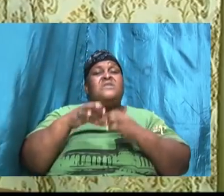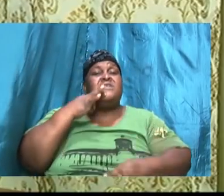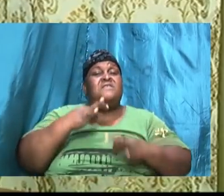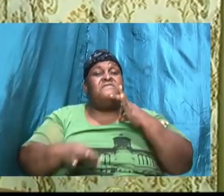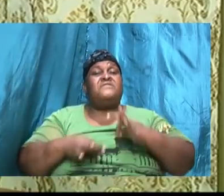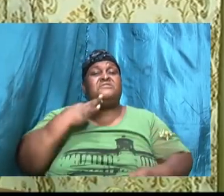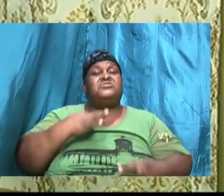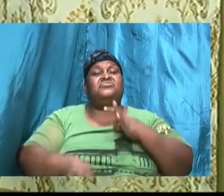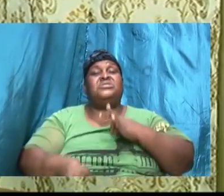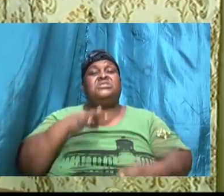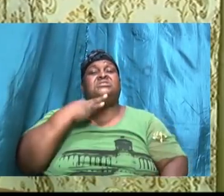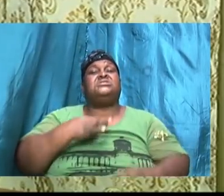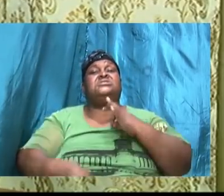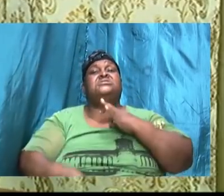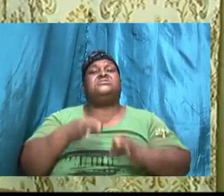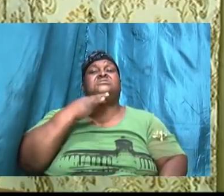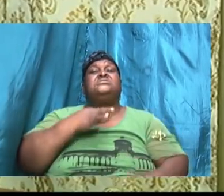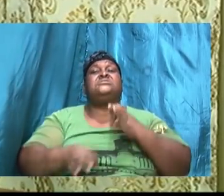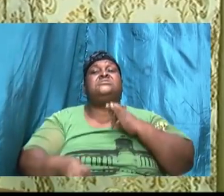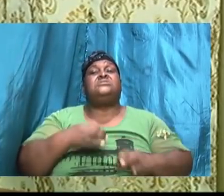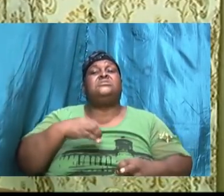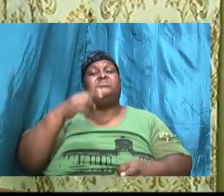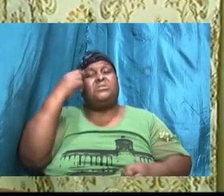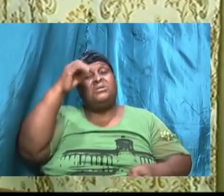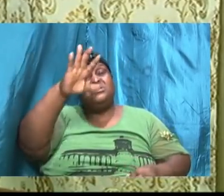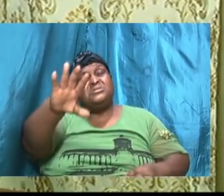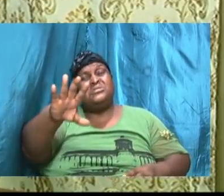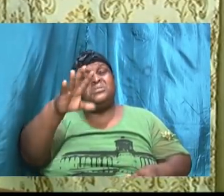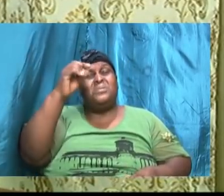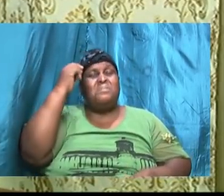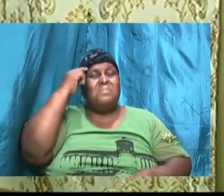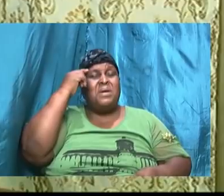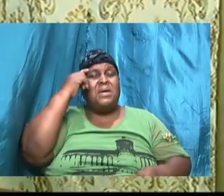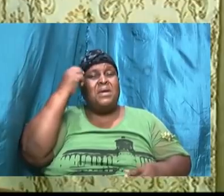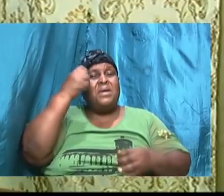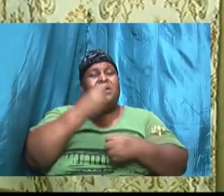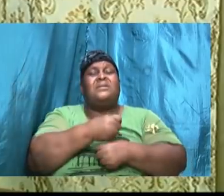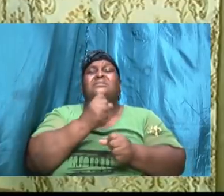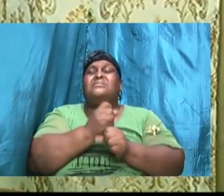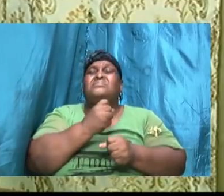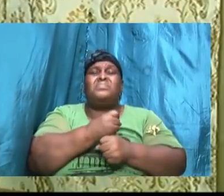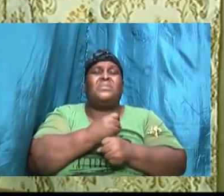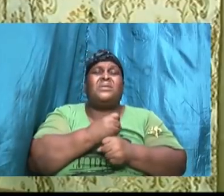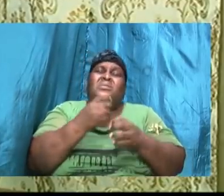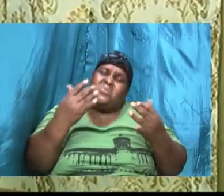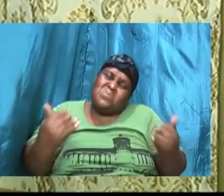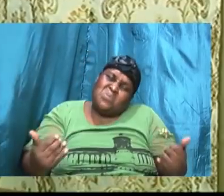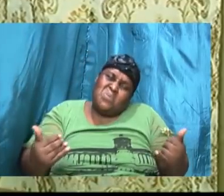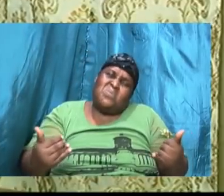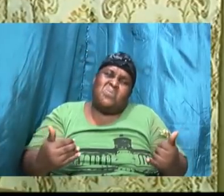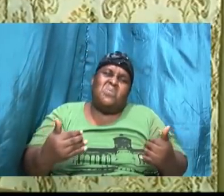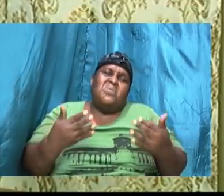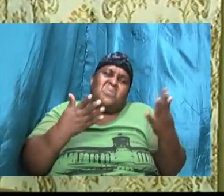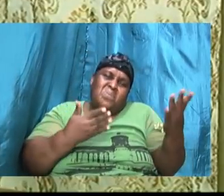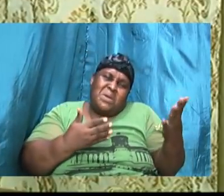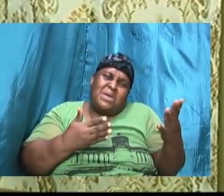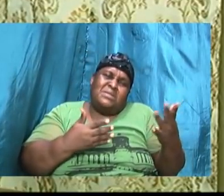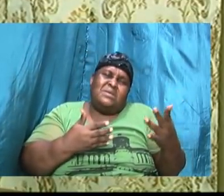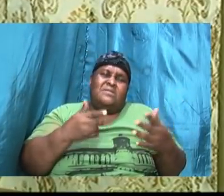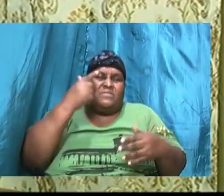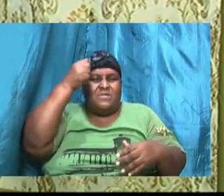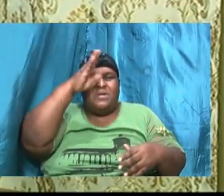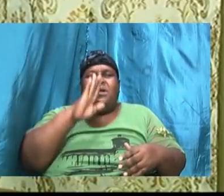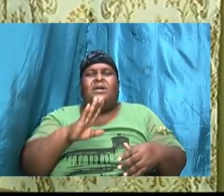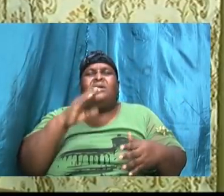because your mind is made up and now you are waiting for God put a seal of approval on this thing